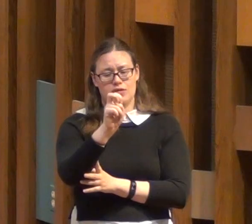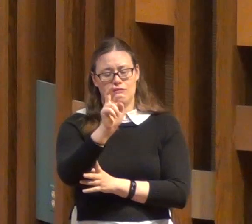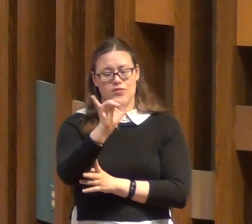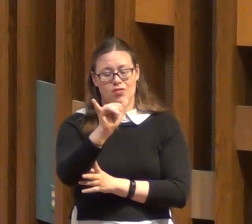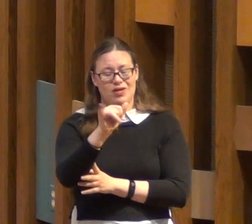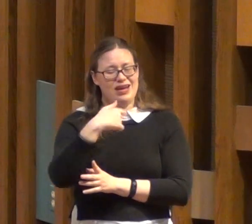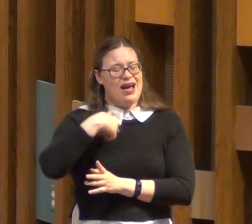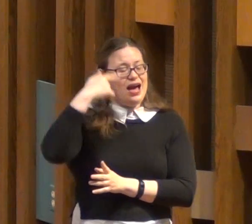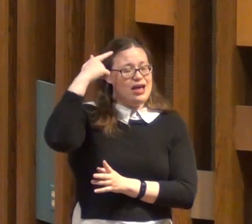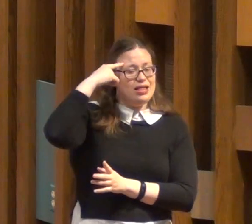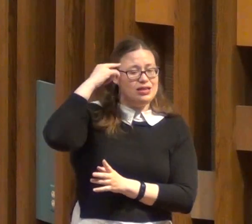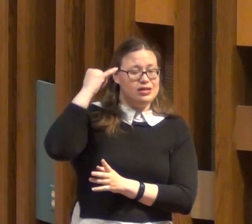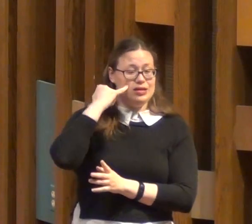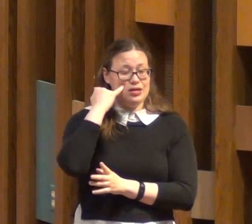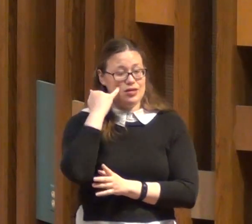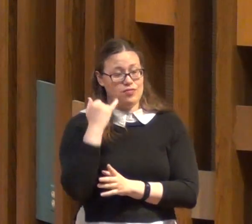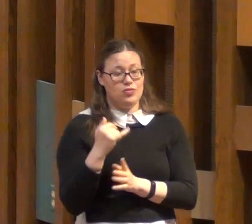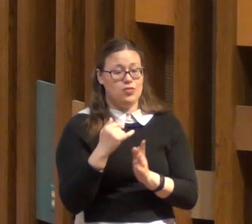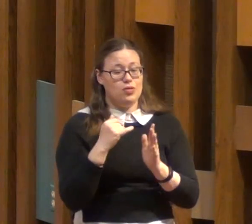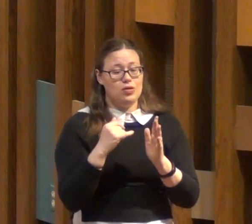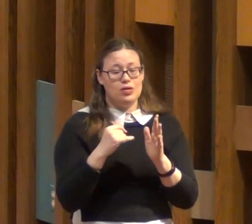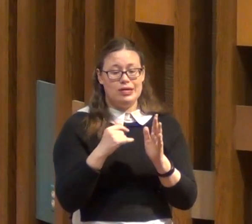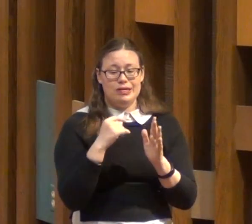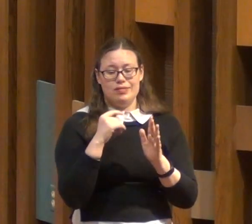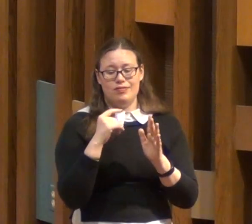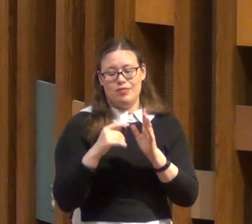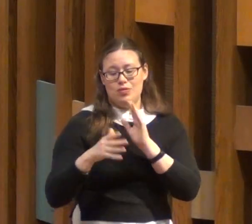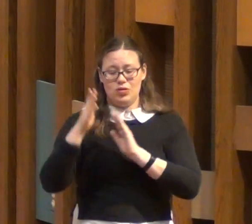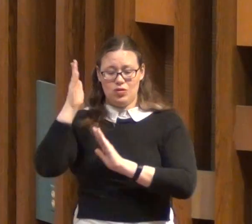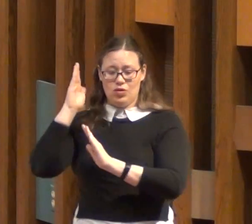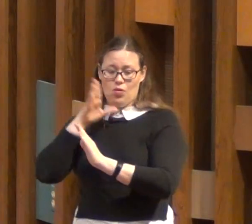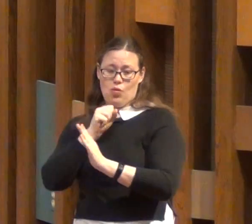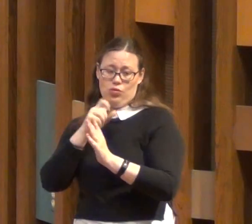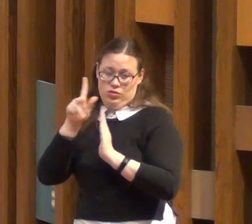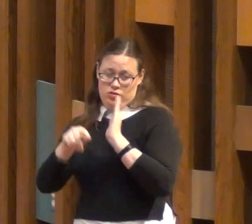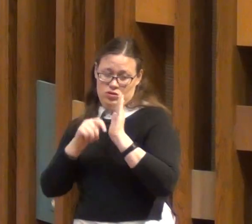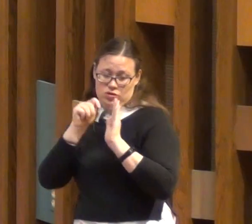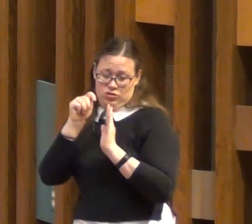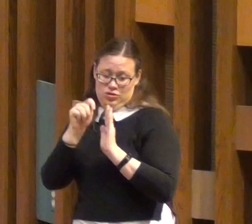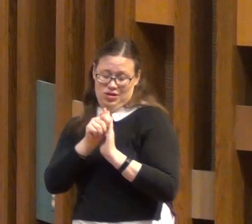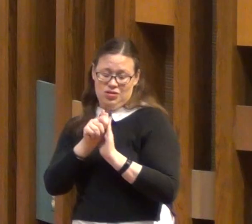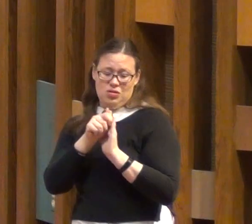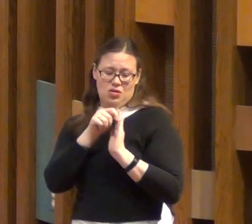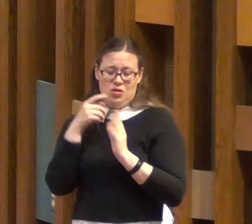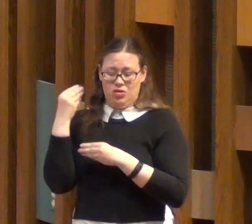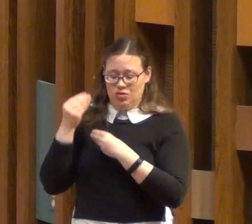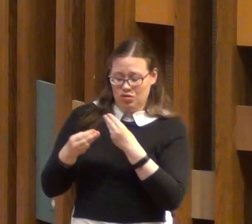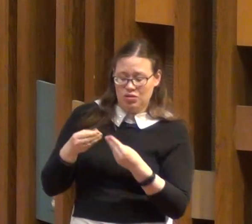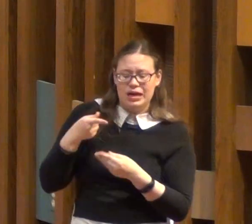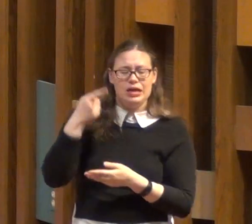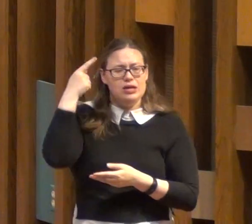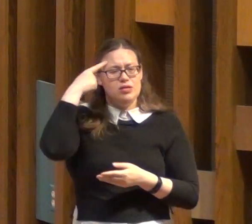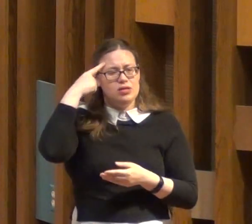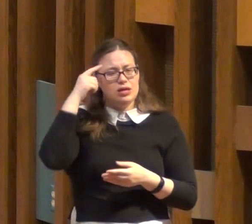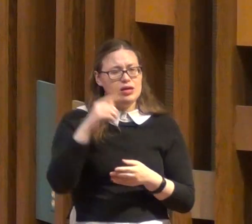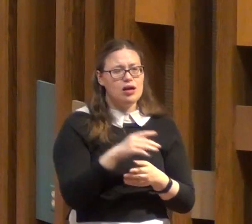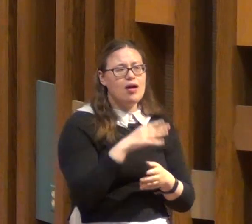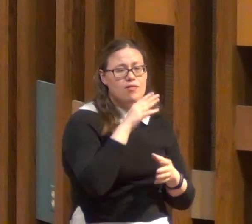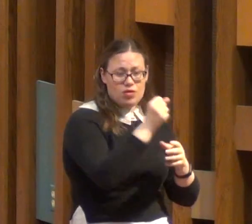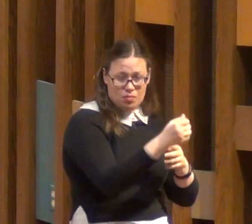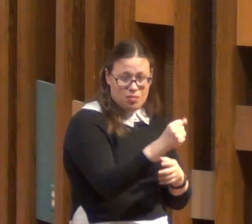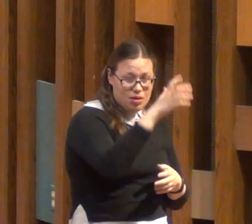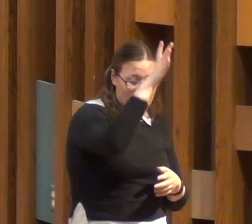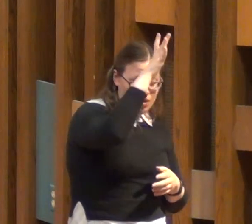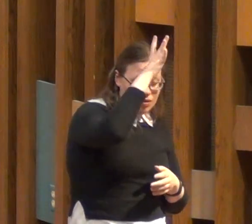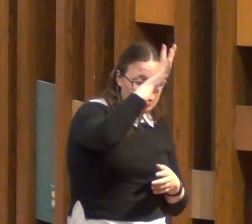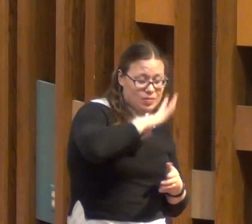generation, maybe you think of the milkman who delivered milk to your home on a daily basis. Maybe you think